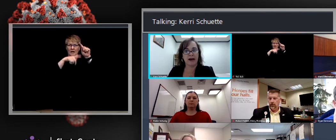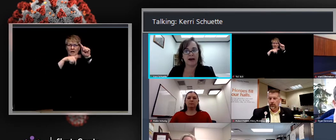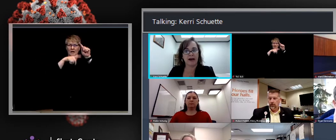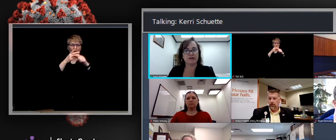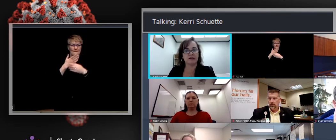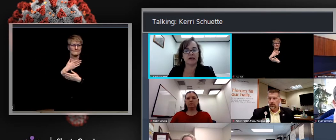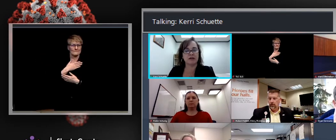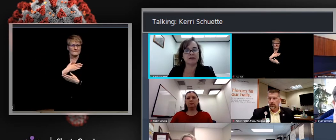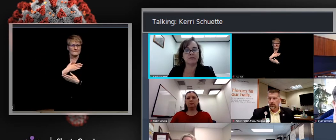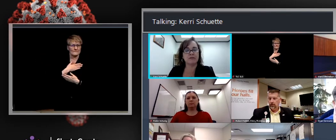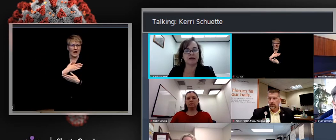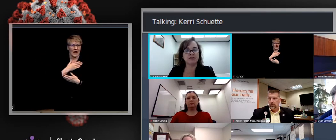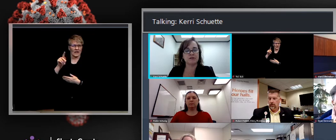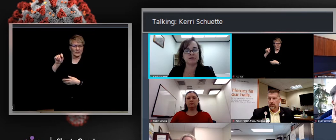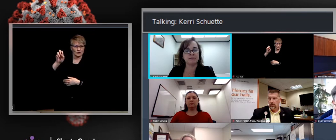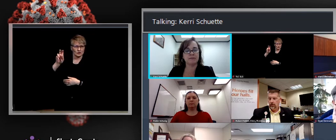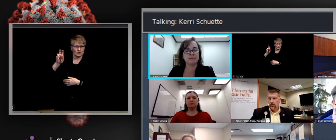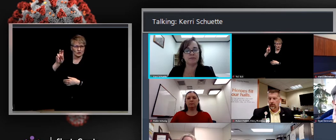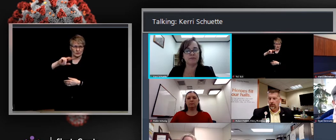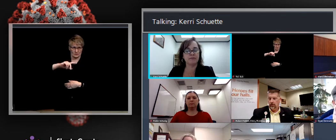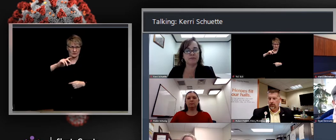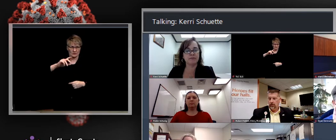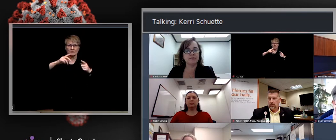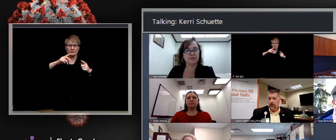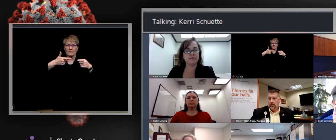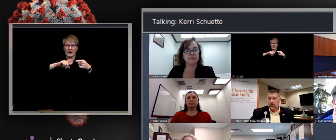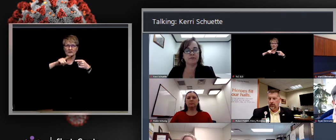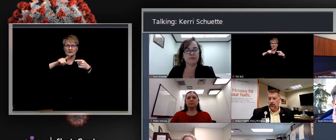that are already right now today using the My Turn system.